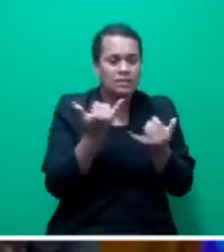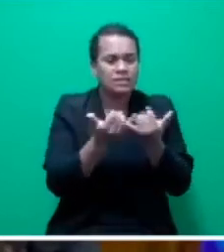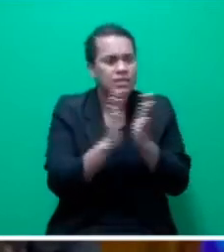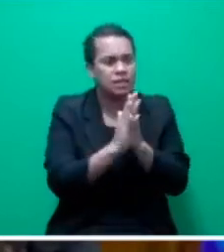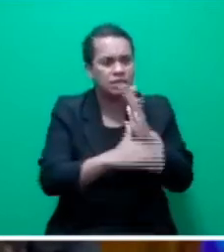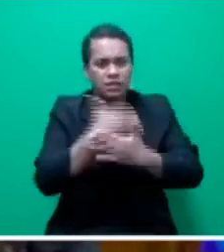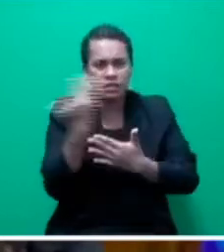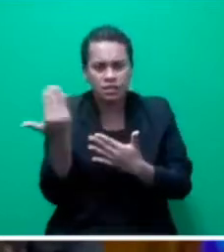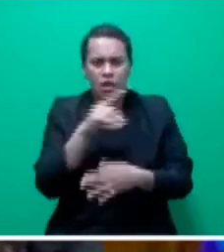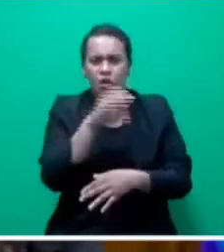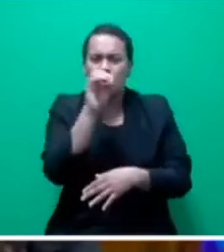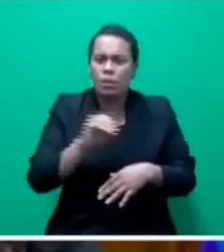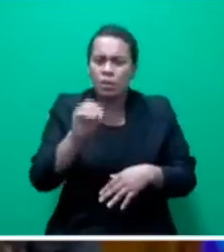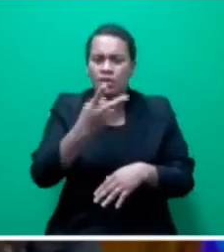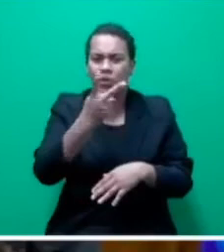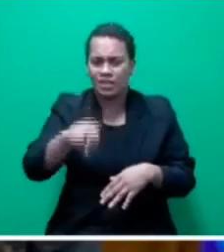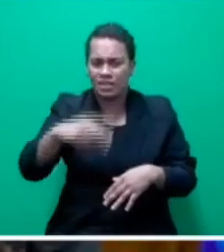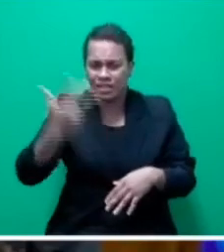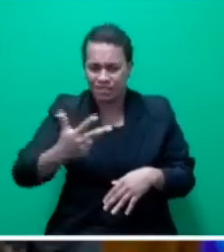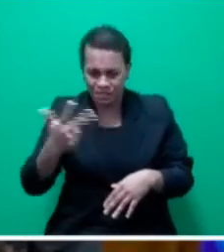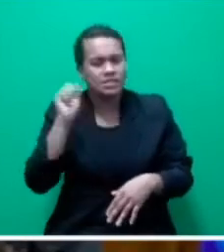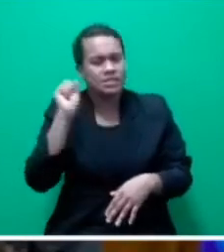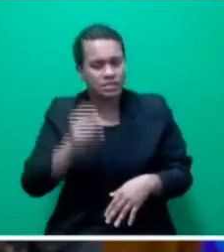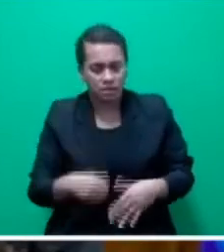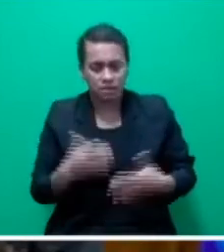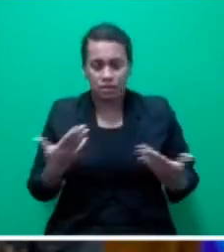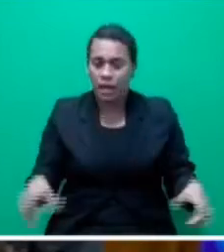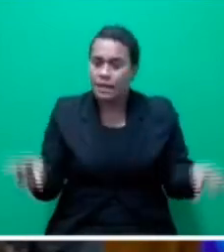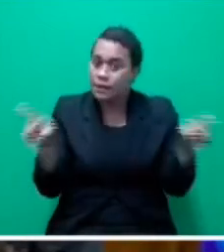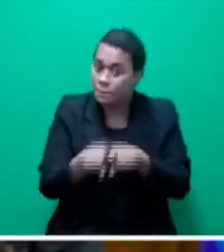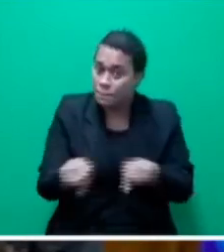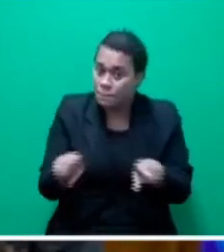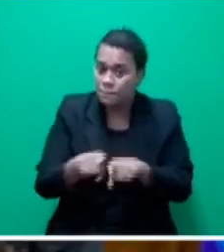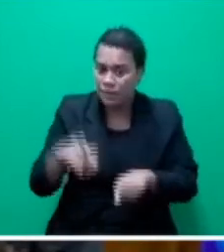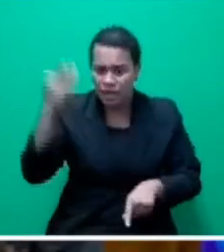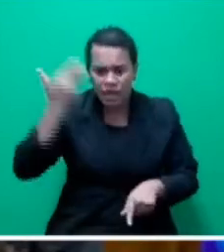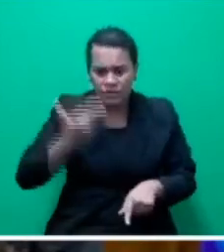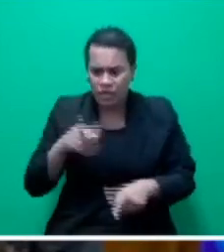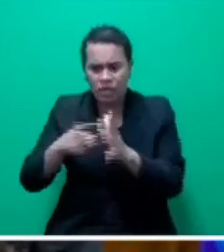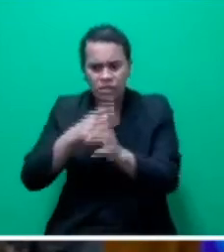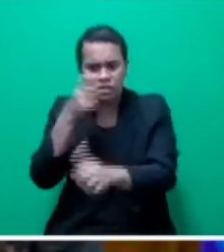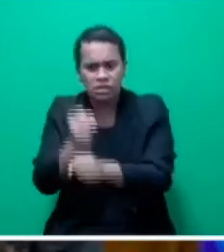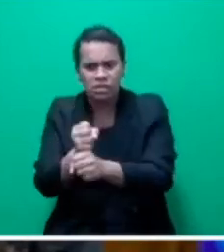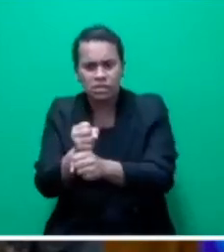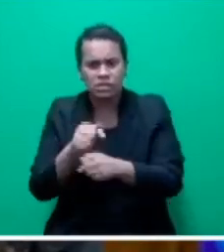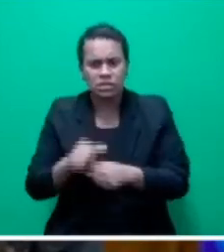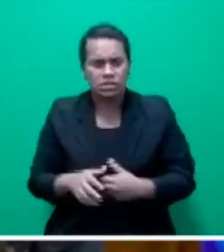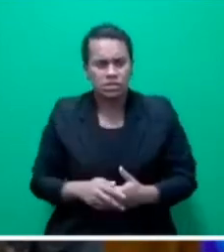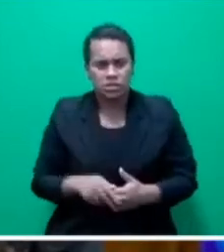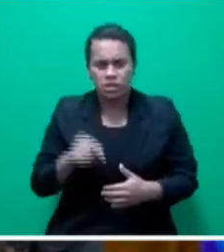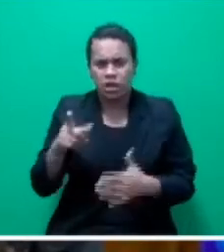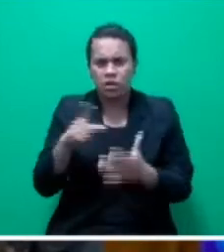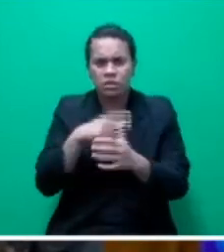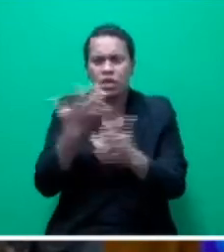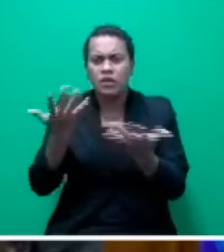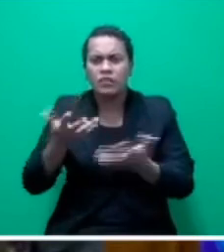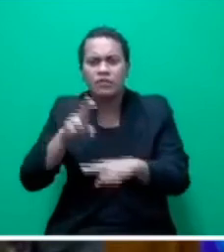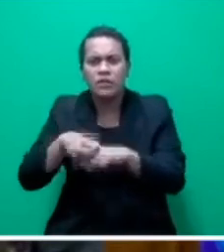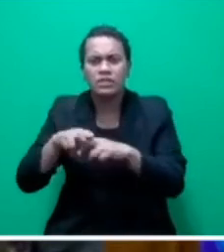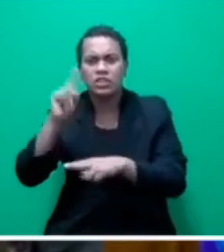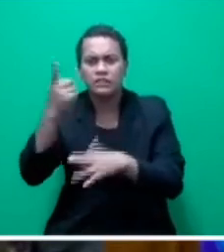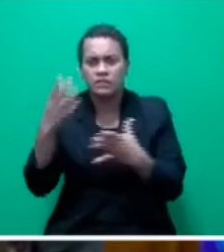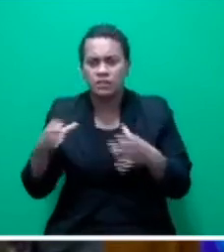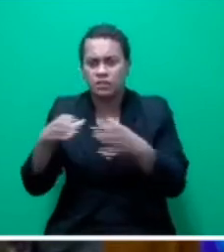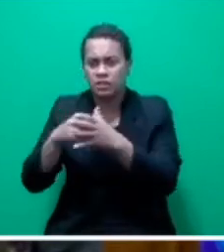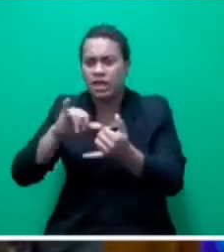2018. And that was the same evening that the Attorney General at a Fiji First meeting at Samambula Primary